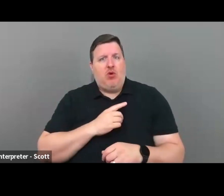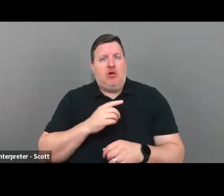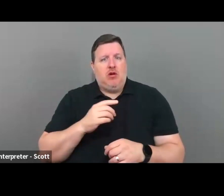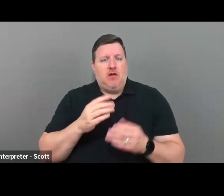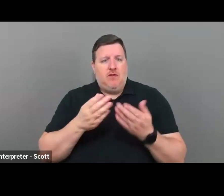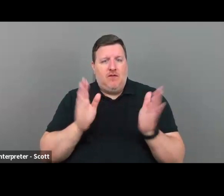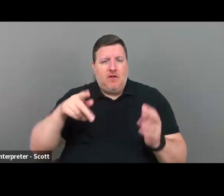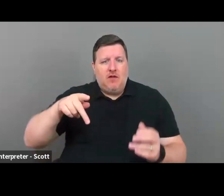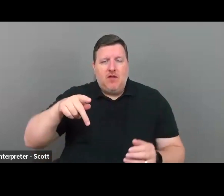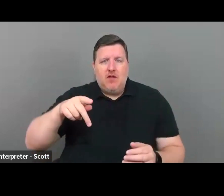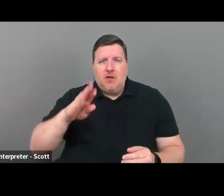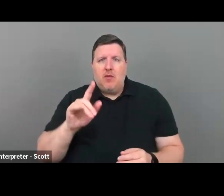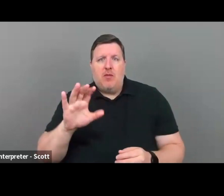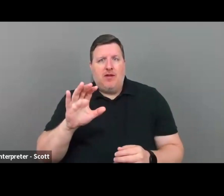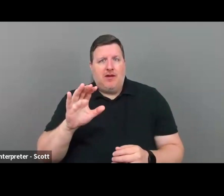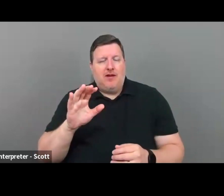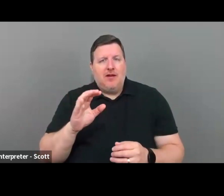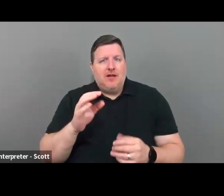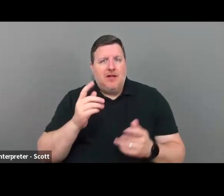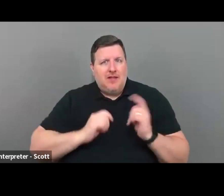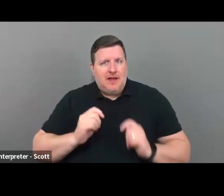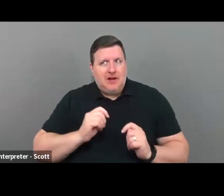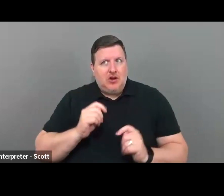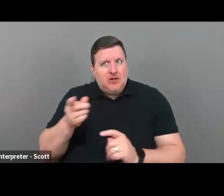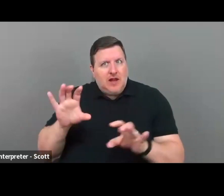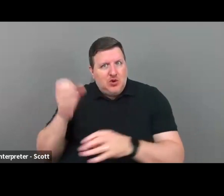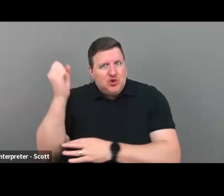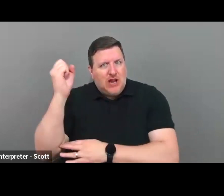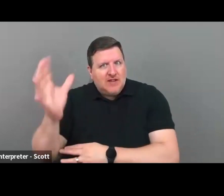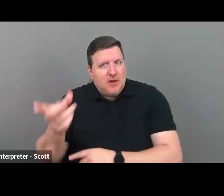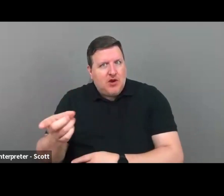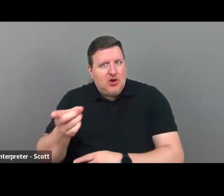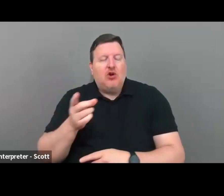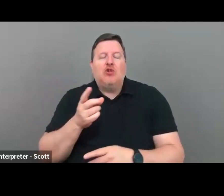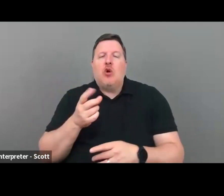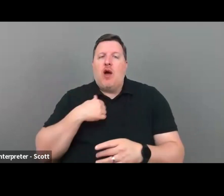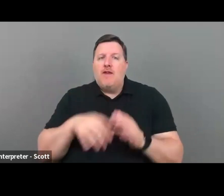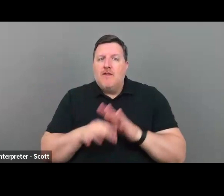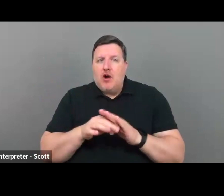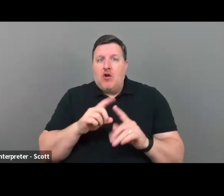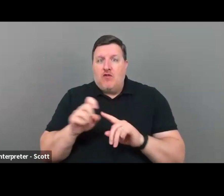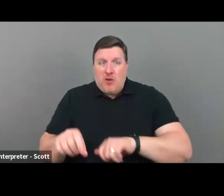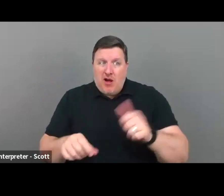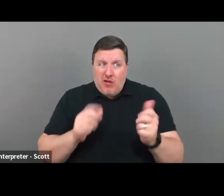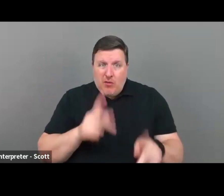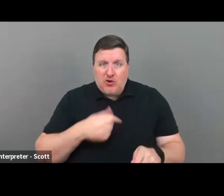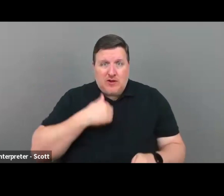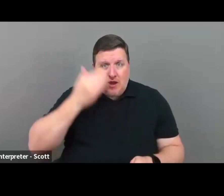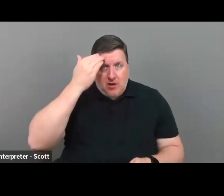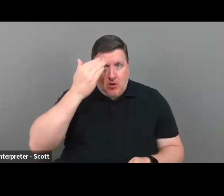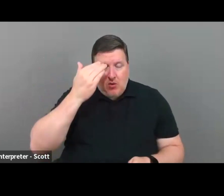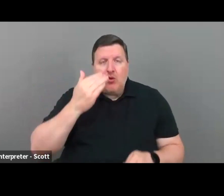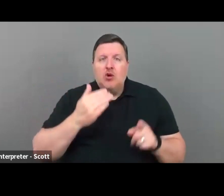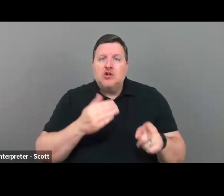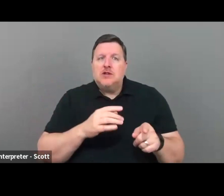theater for new audience does Shakespeare. She kept, I found out from somebody I know that